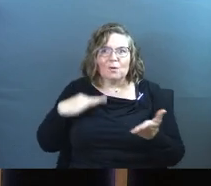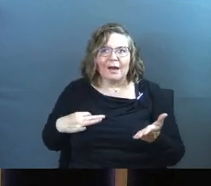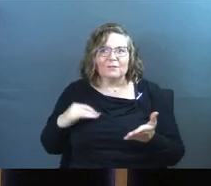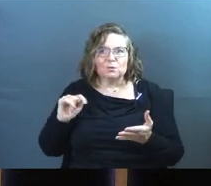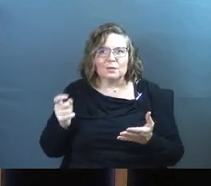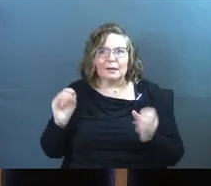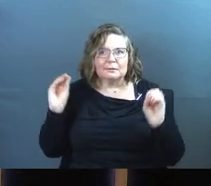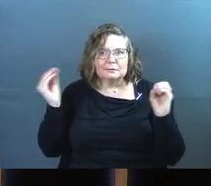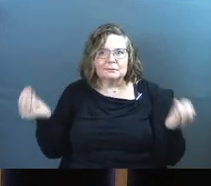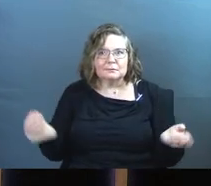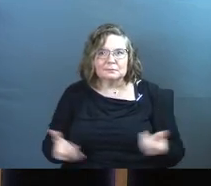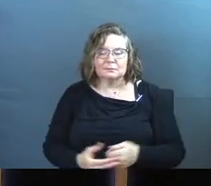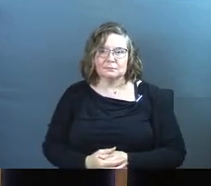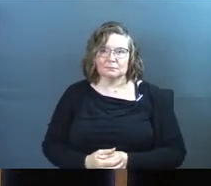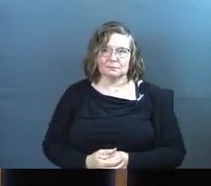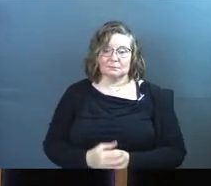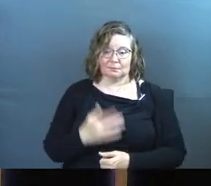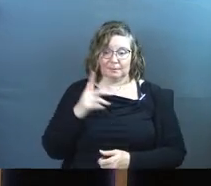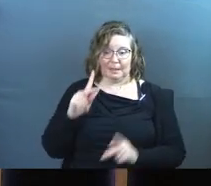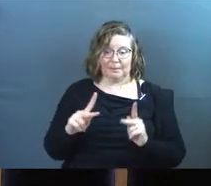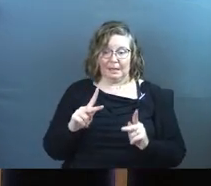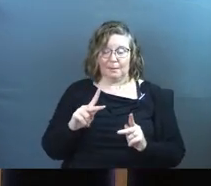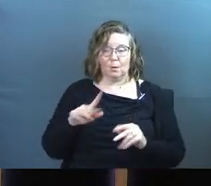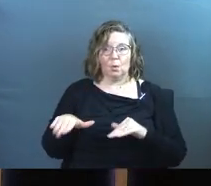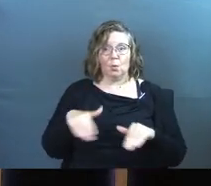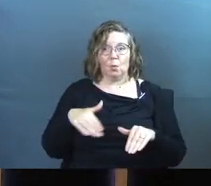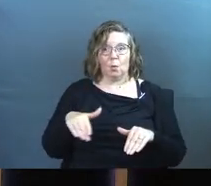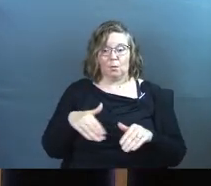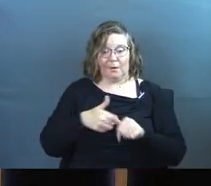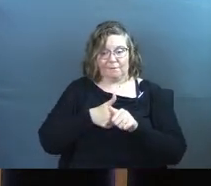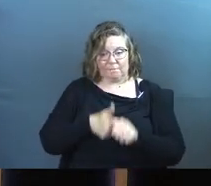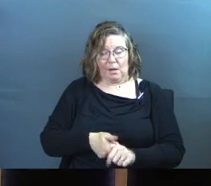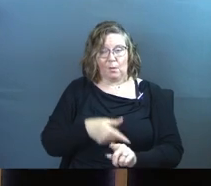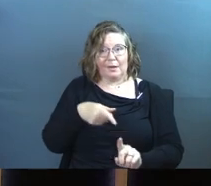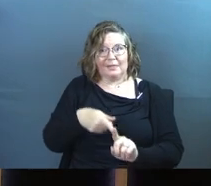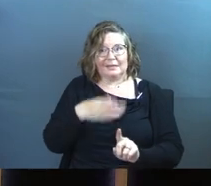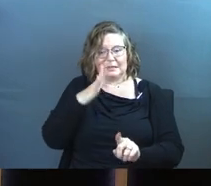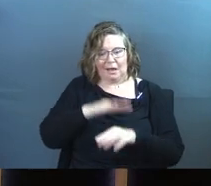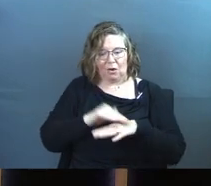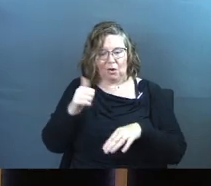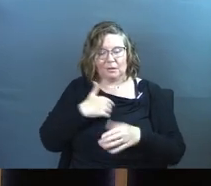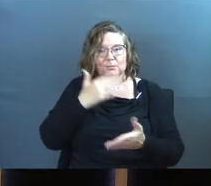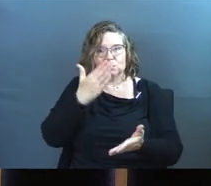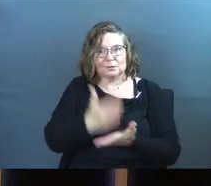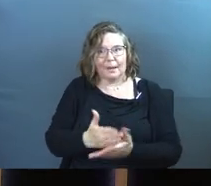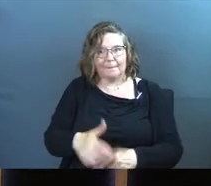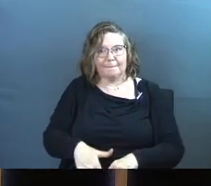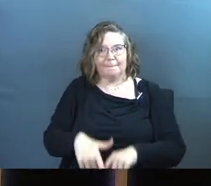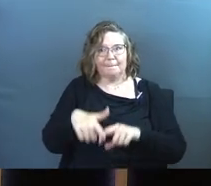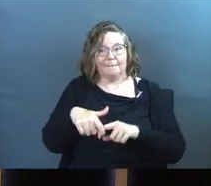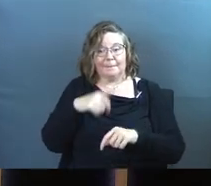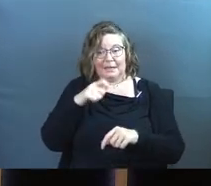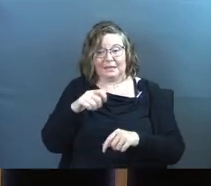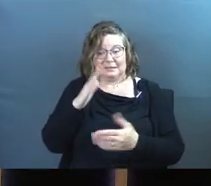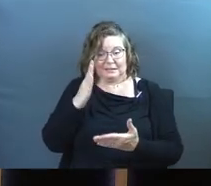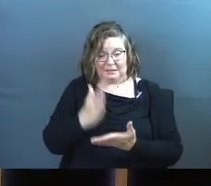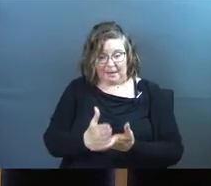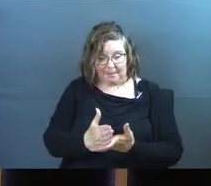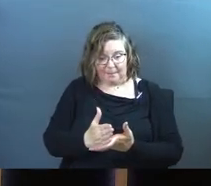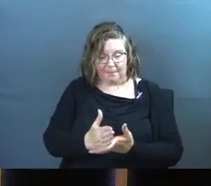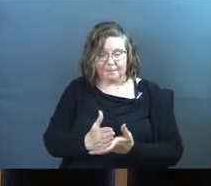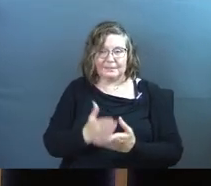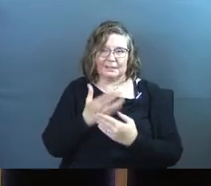tax. Because people were walking this out. God called them to stop. Because in the stopping